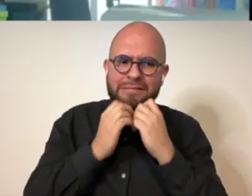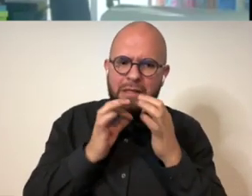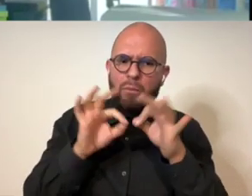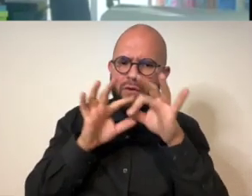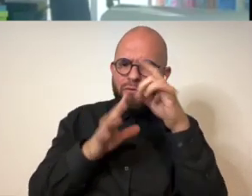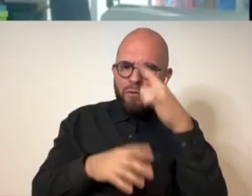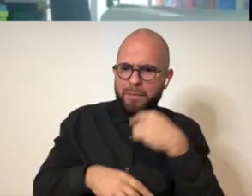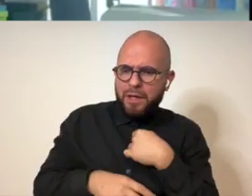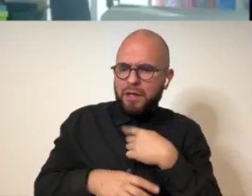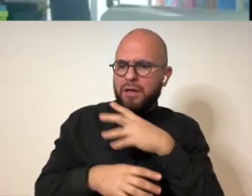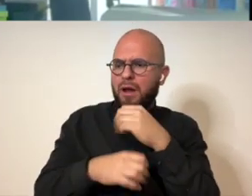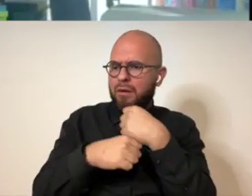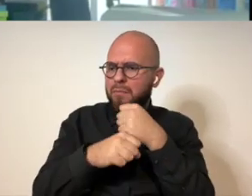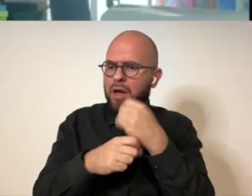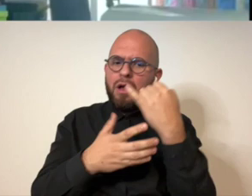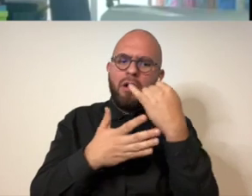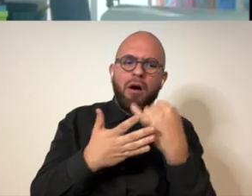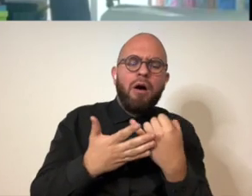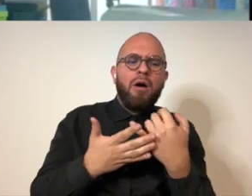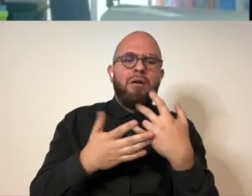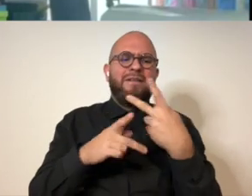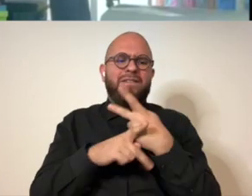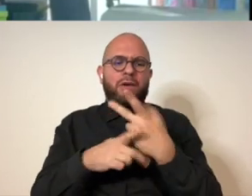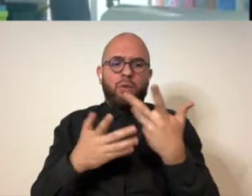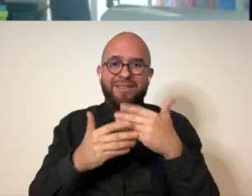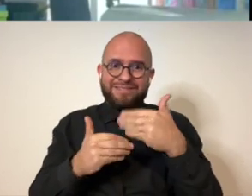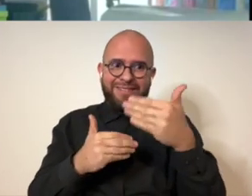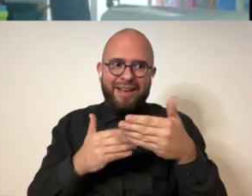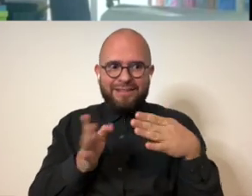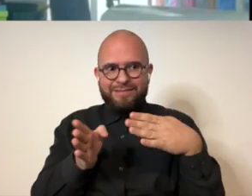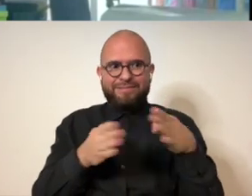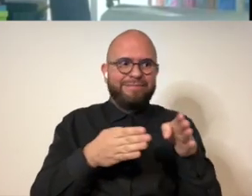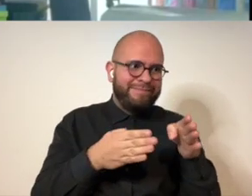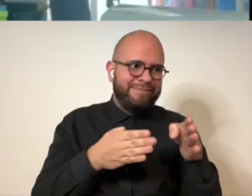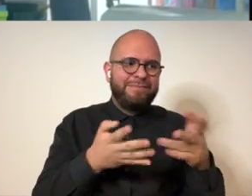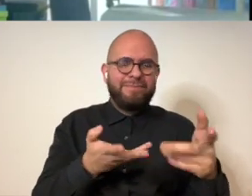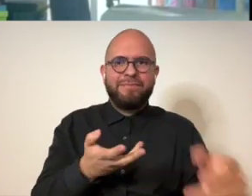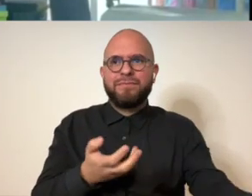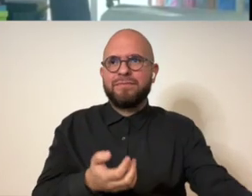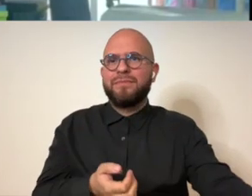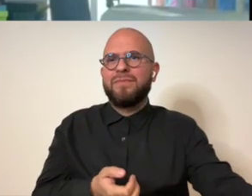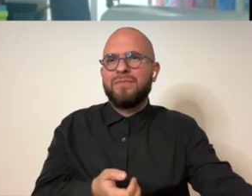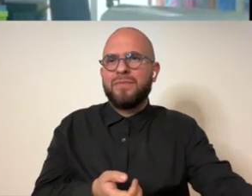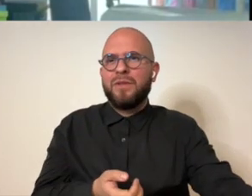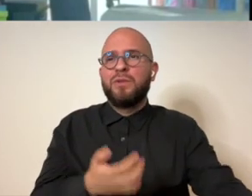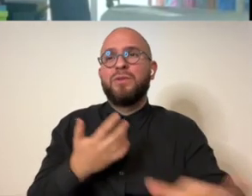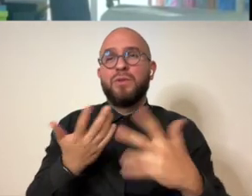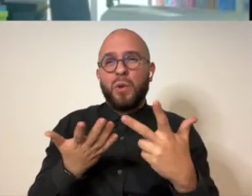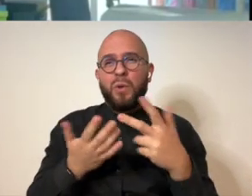next direction was going to be so saint failure to me is this idea of